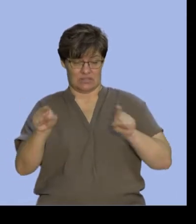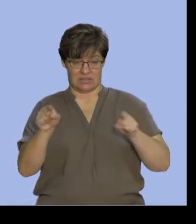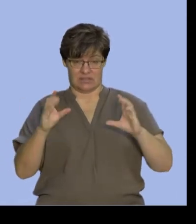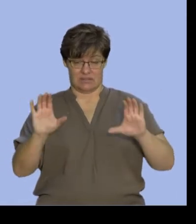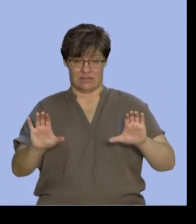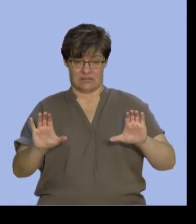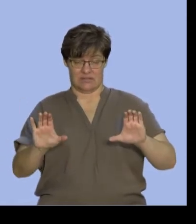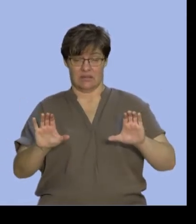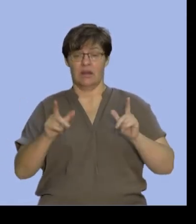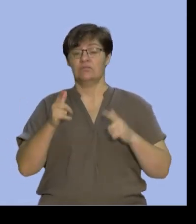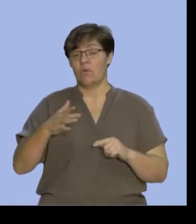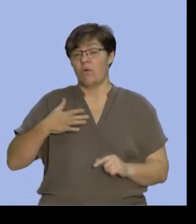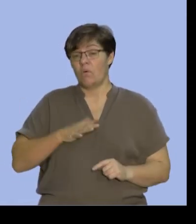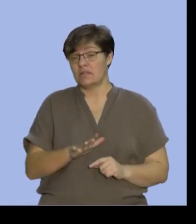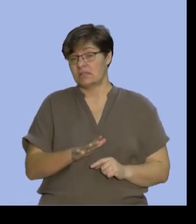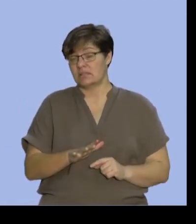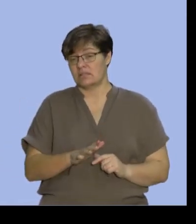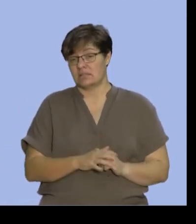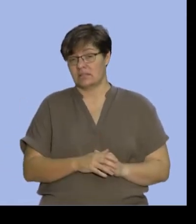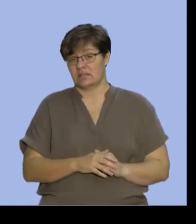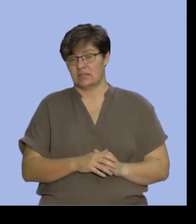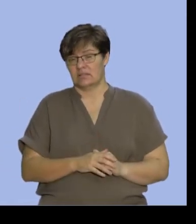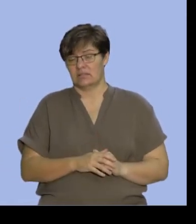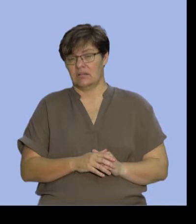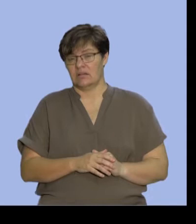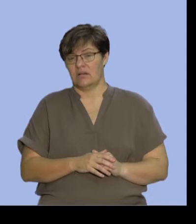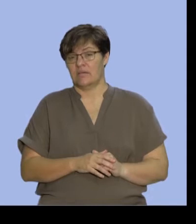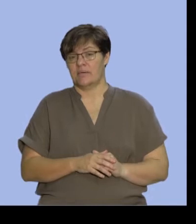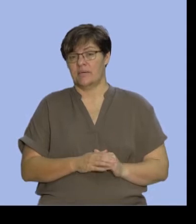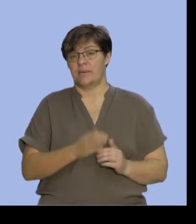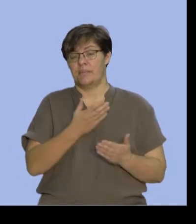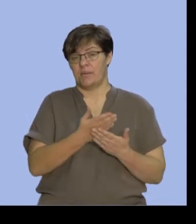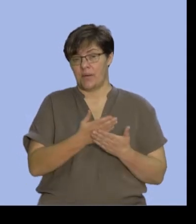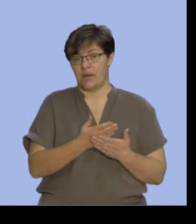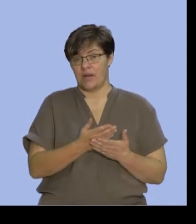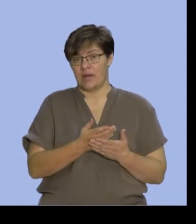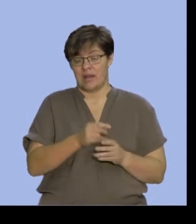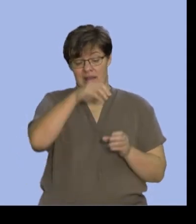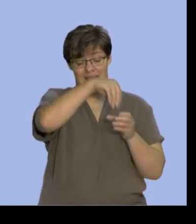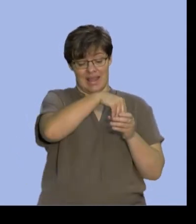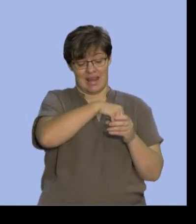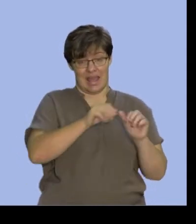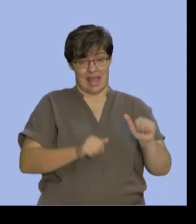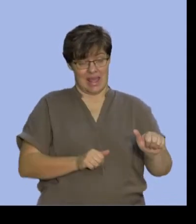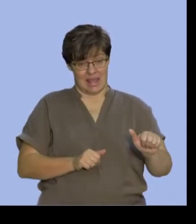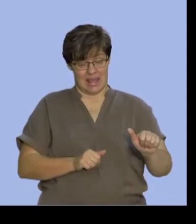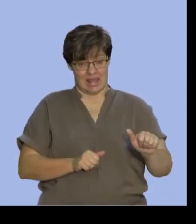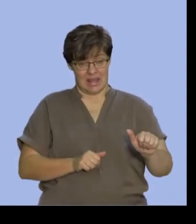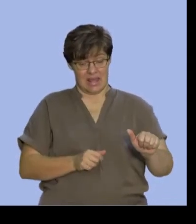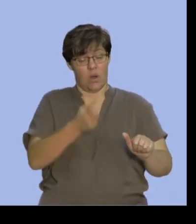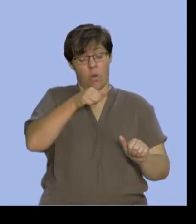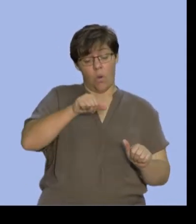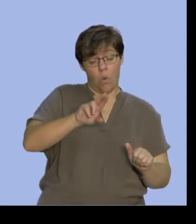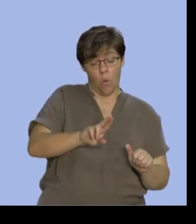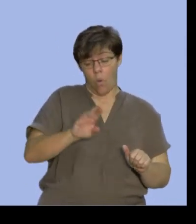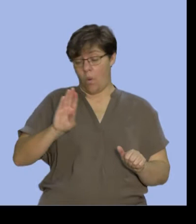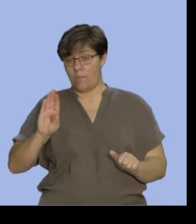wanting to find what is the probability of an element being in A or in